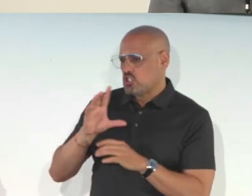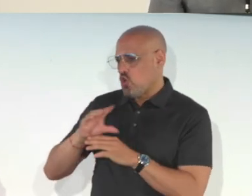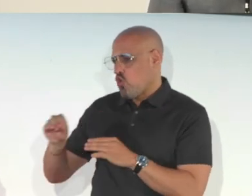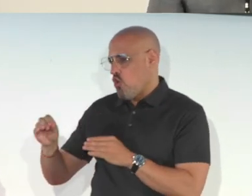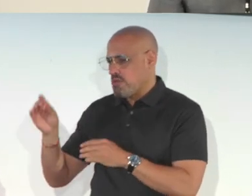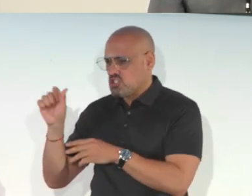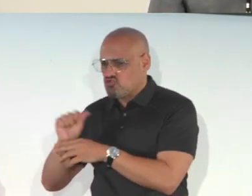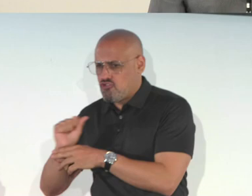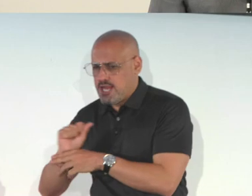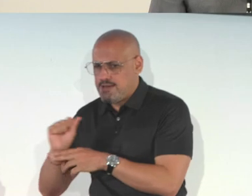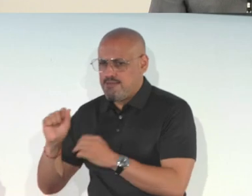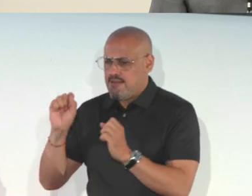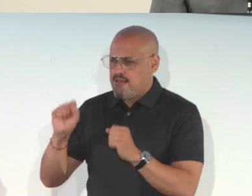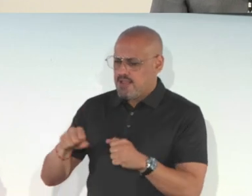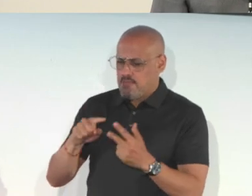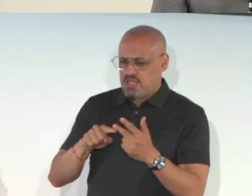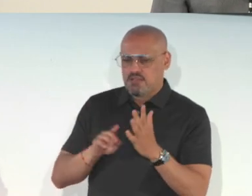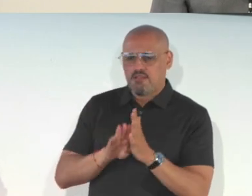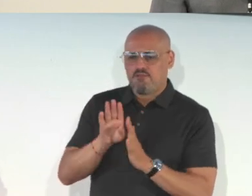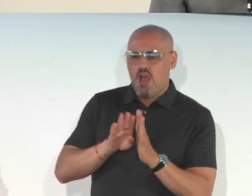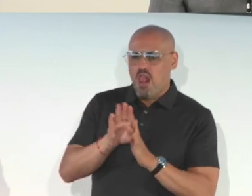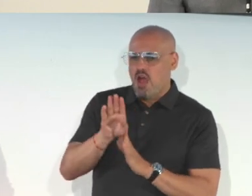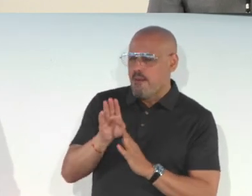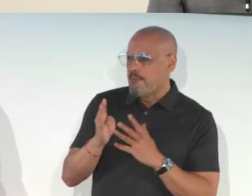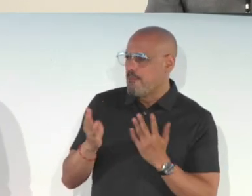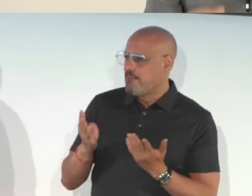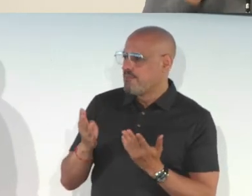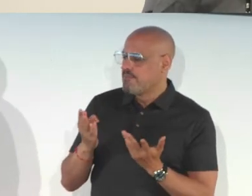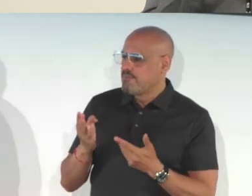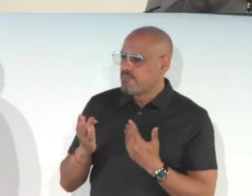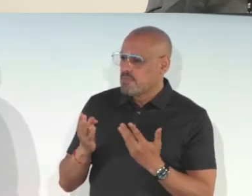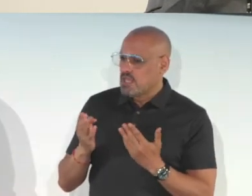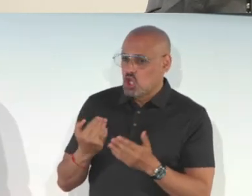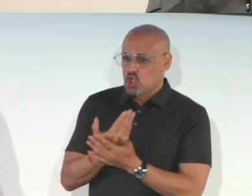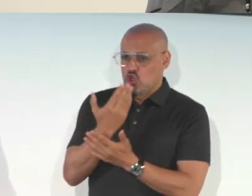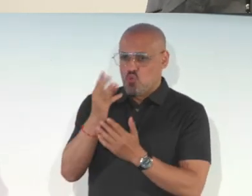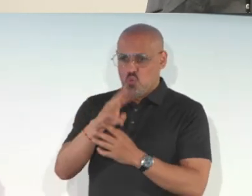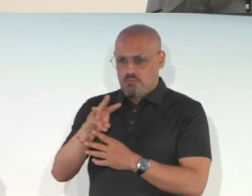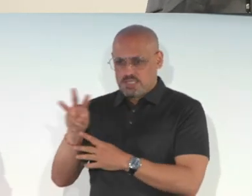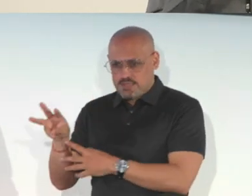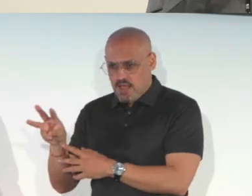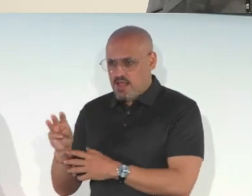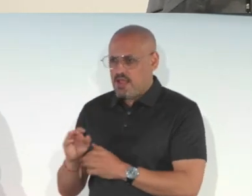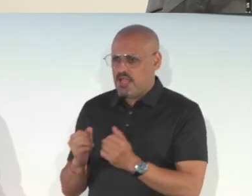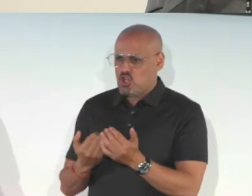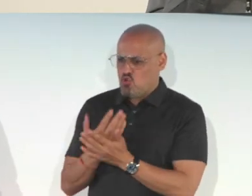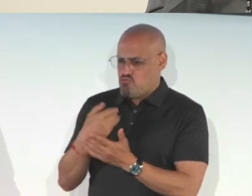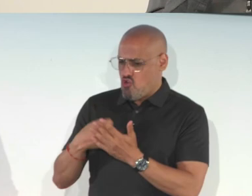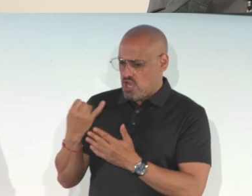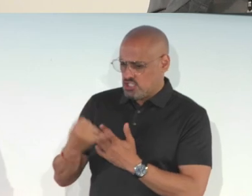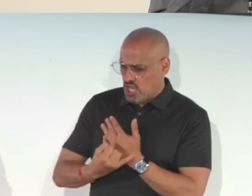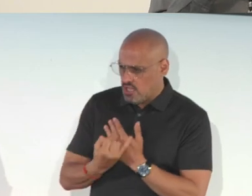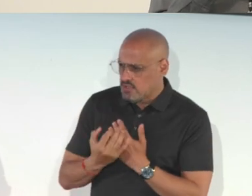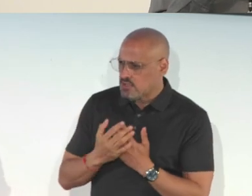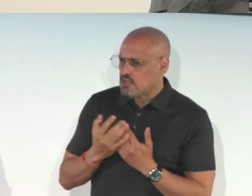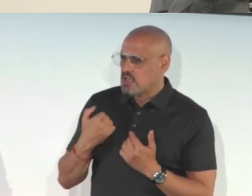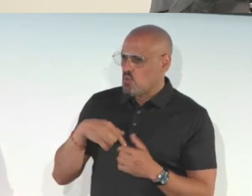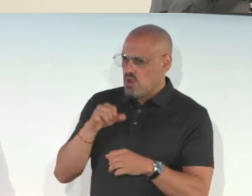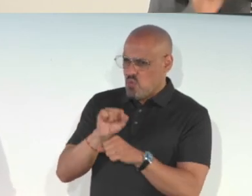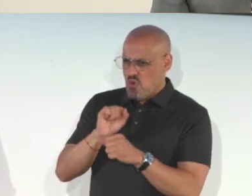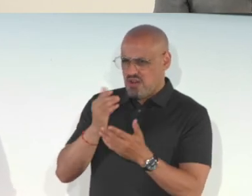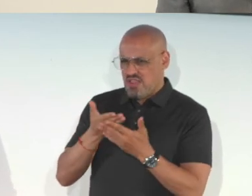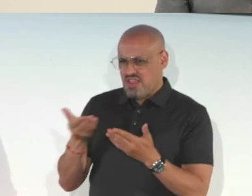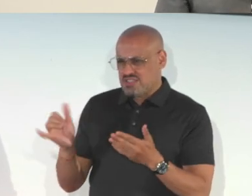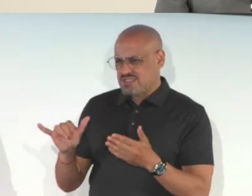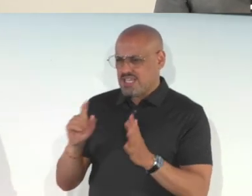training. It could be a develop, a develop of a new website or a new project. And we work on things